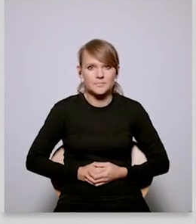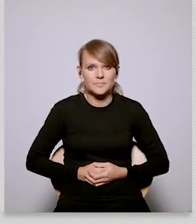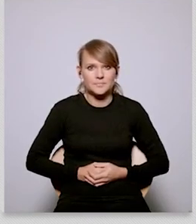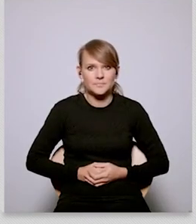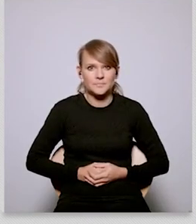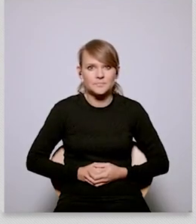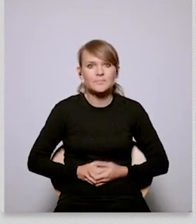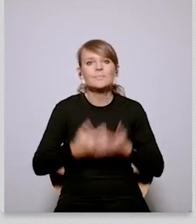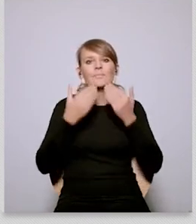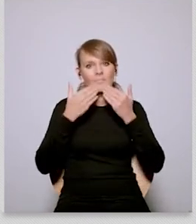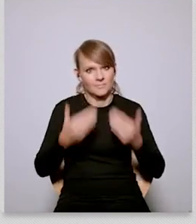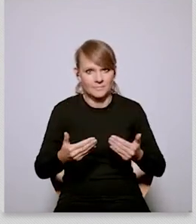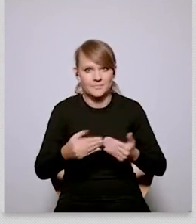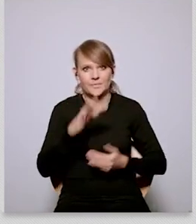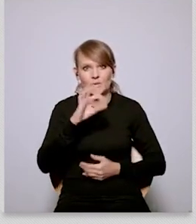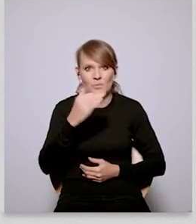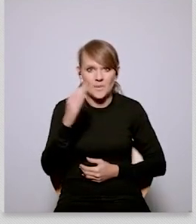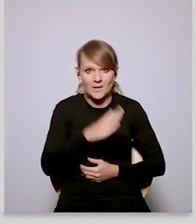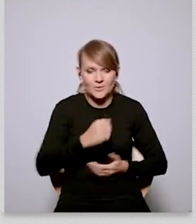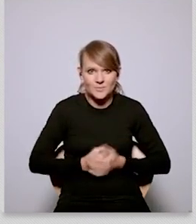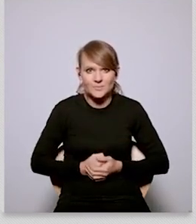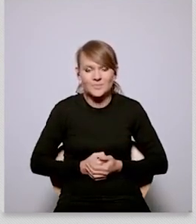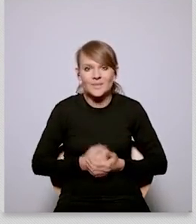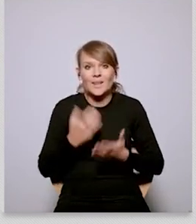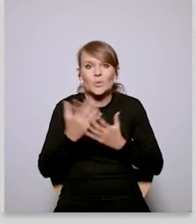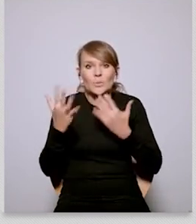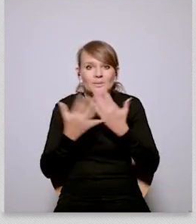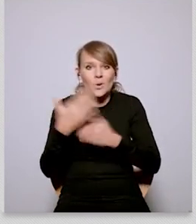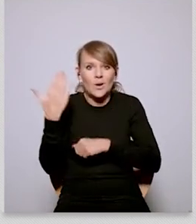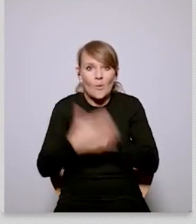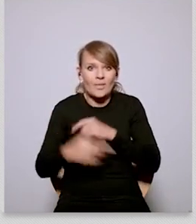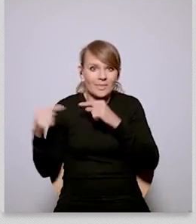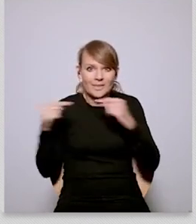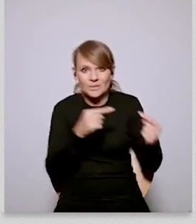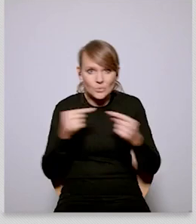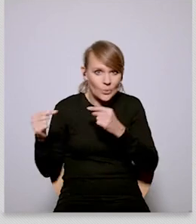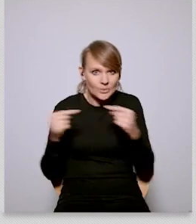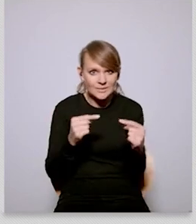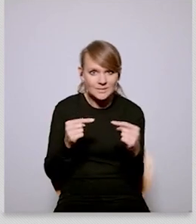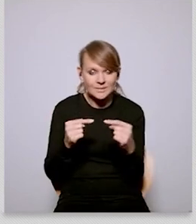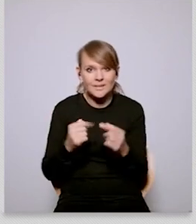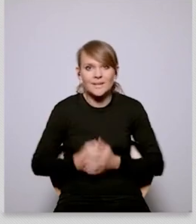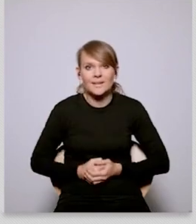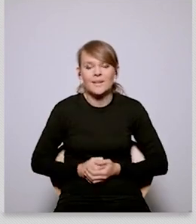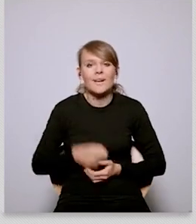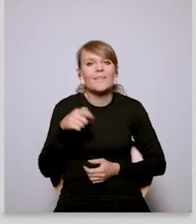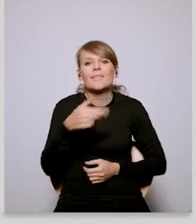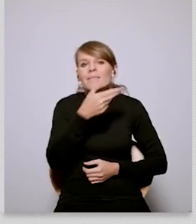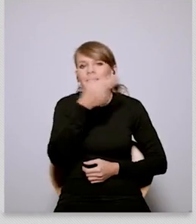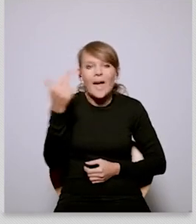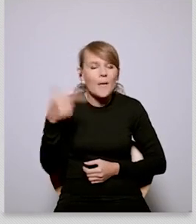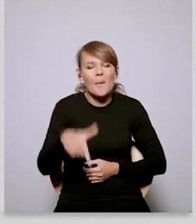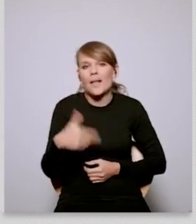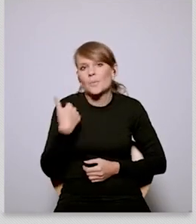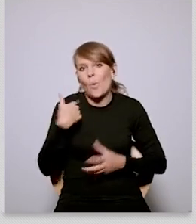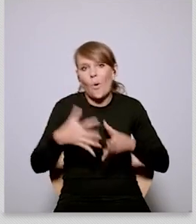thank you tomas we are coming to the end of our debate we've